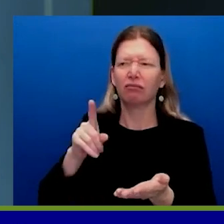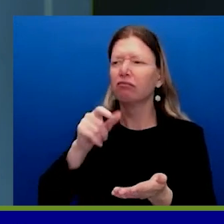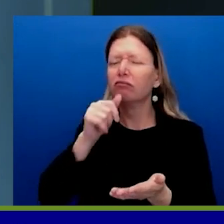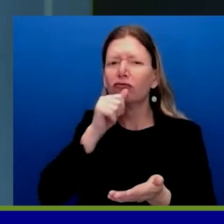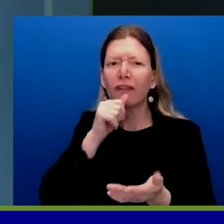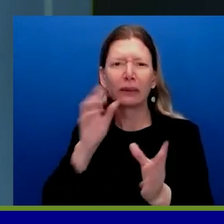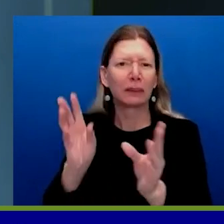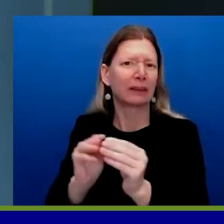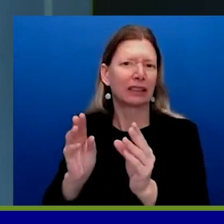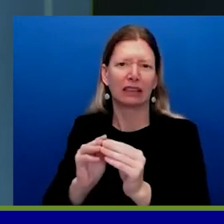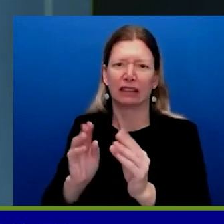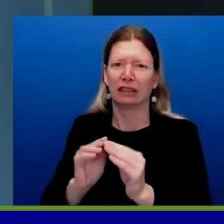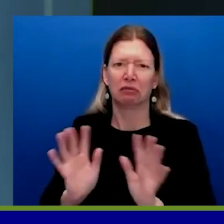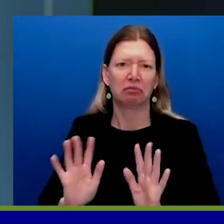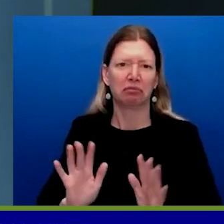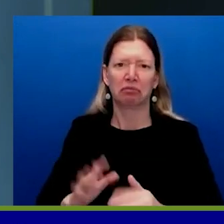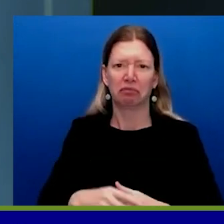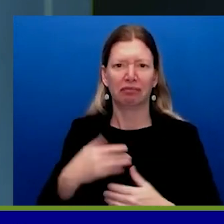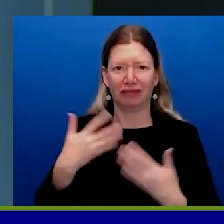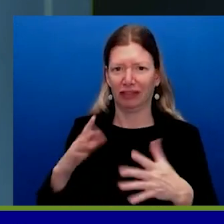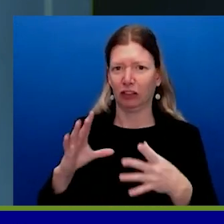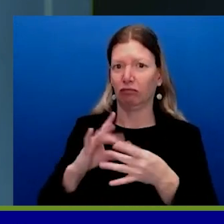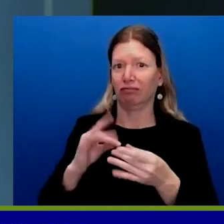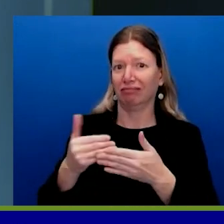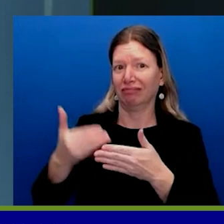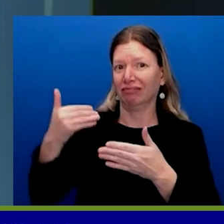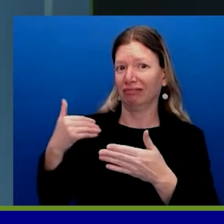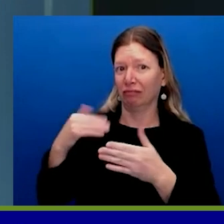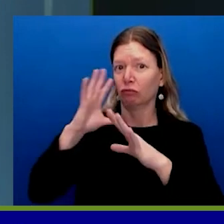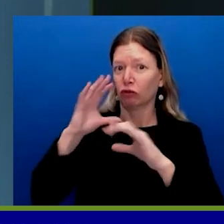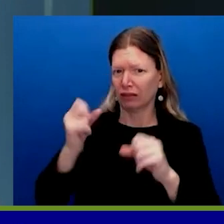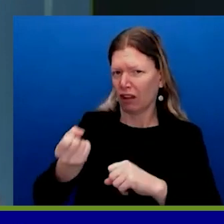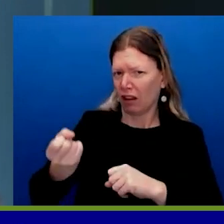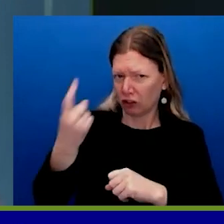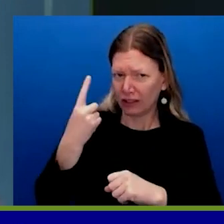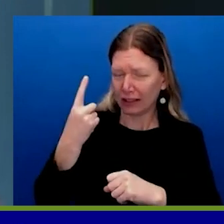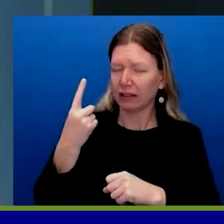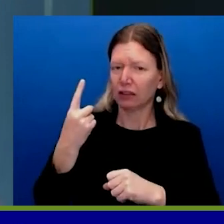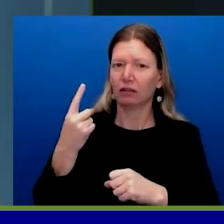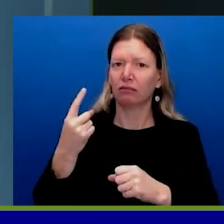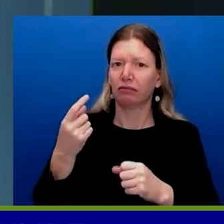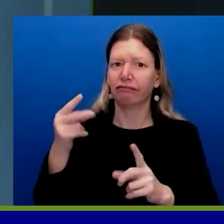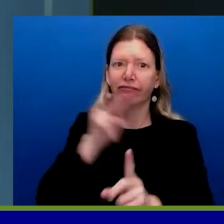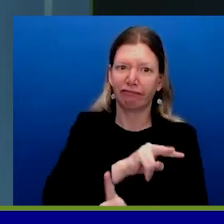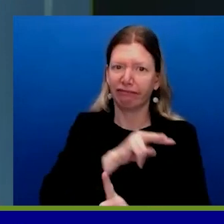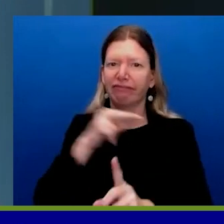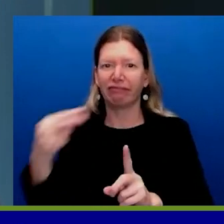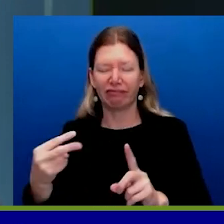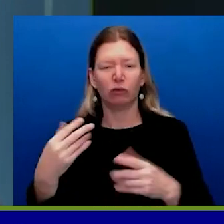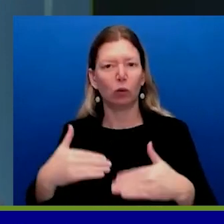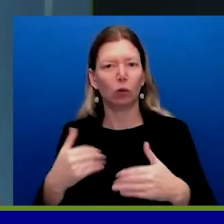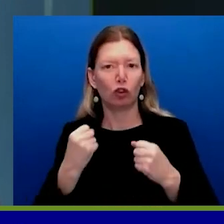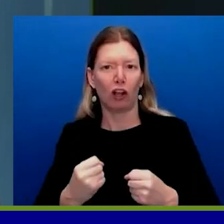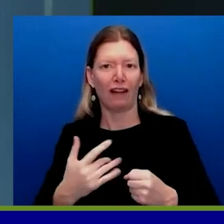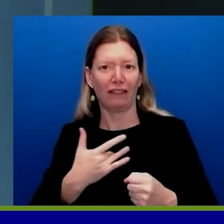As I said earlier, the President understands there's strong feelings here on all sides. And as he's also said publicly, he doesn't want to see